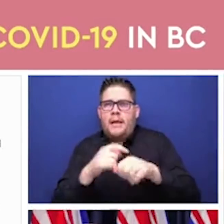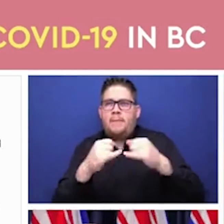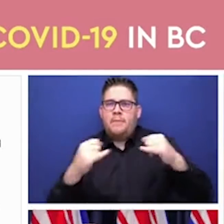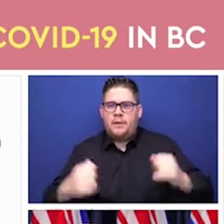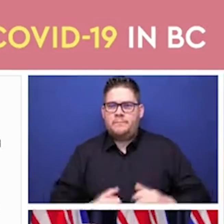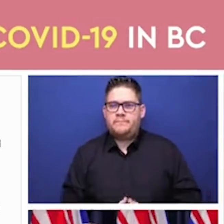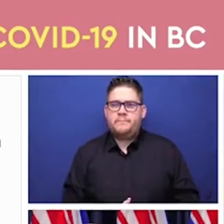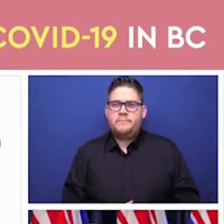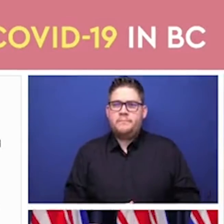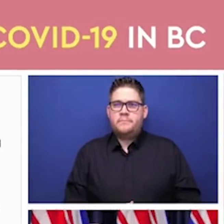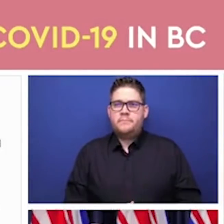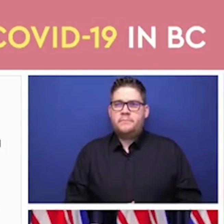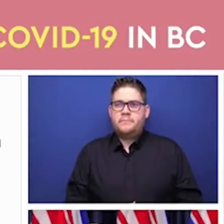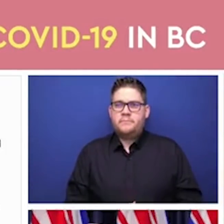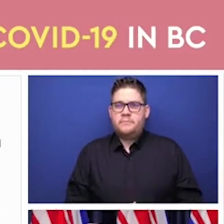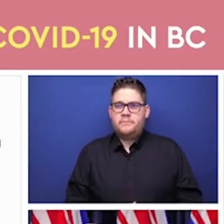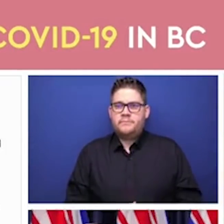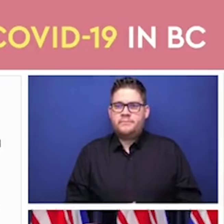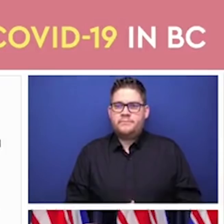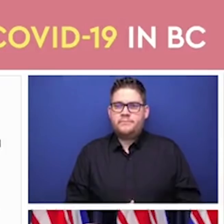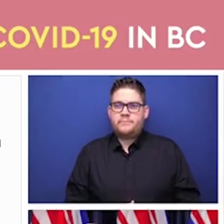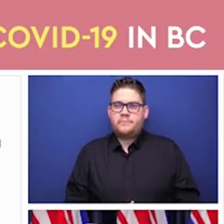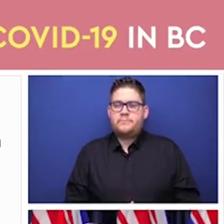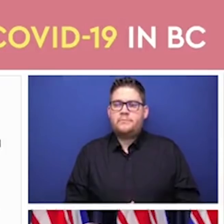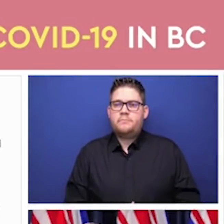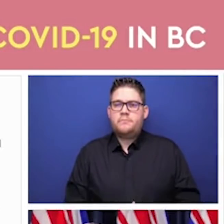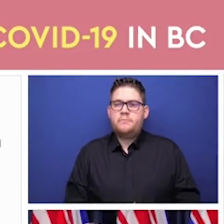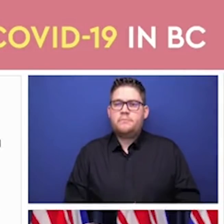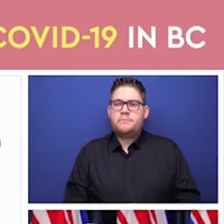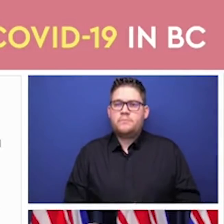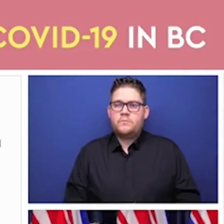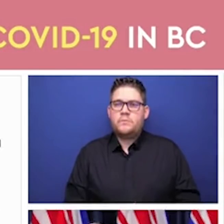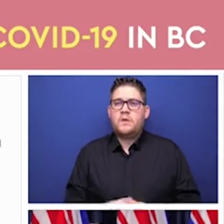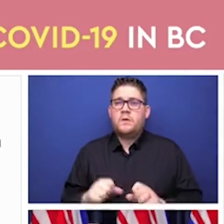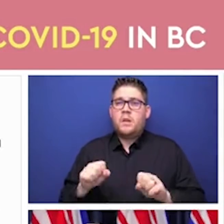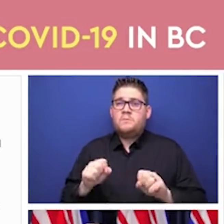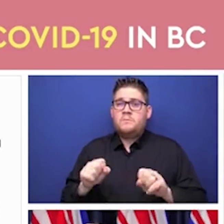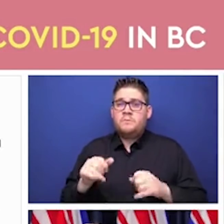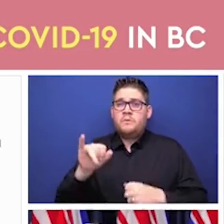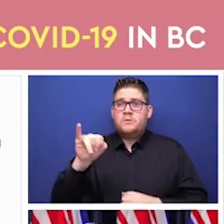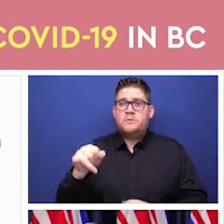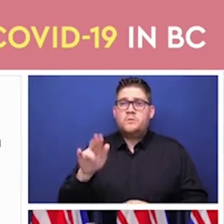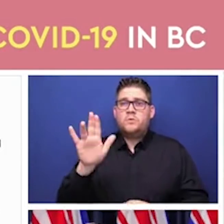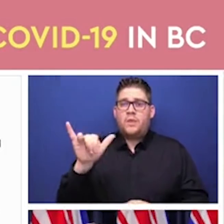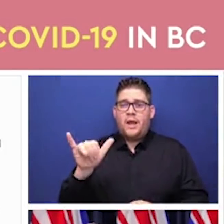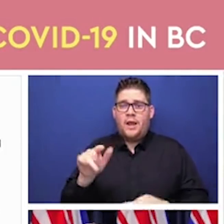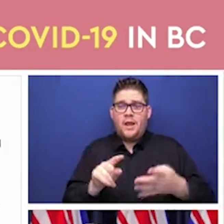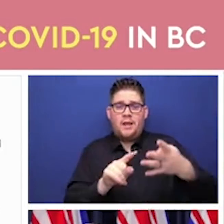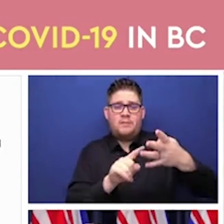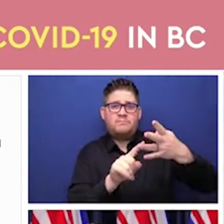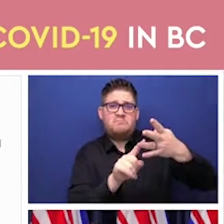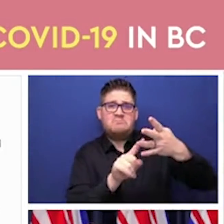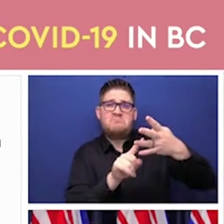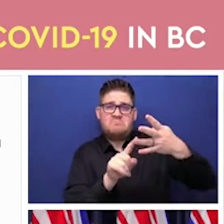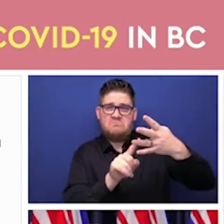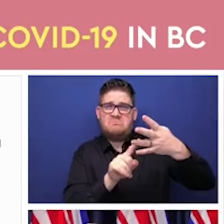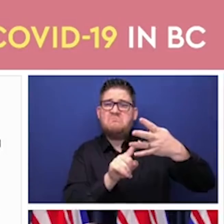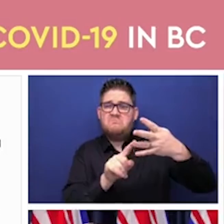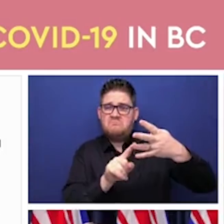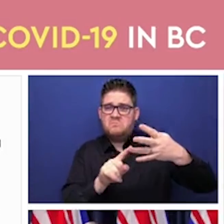mid to late July that we will have been able to give a first dose to everybody in our population. Which is a